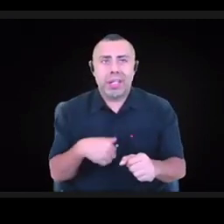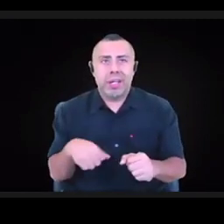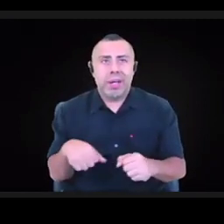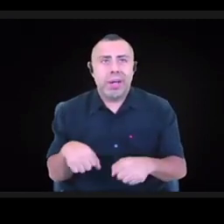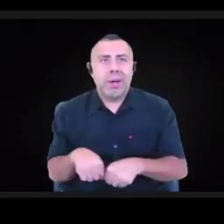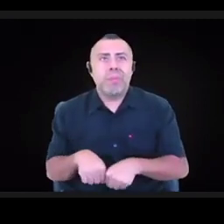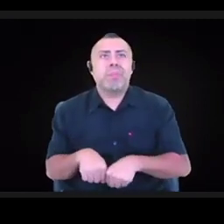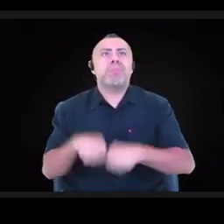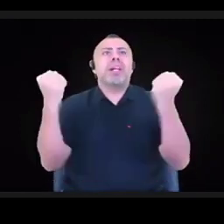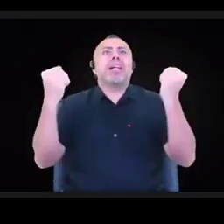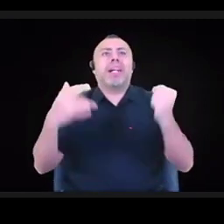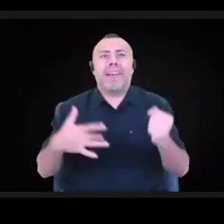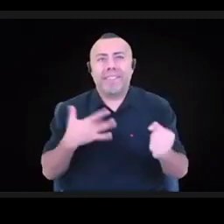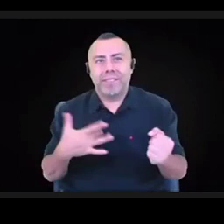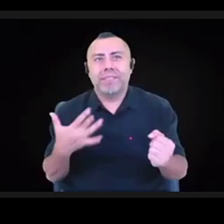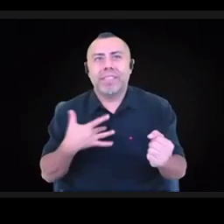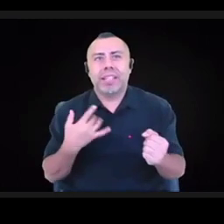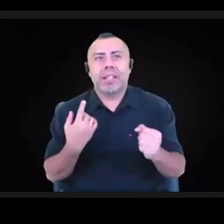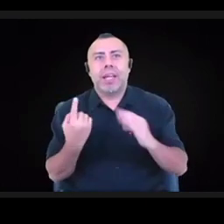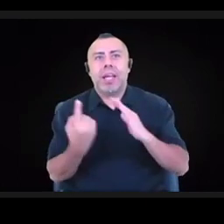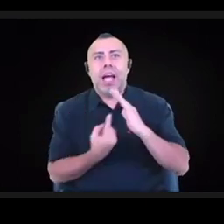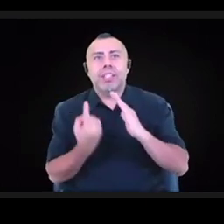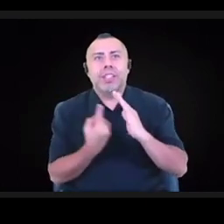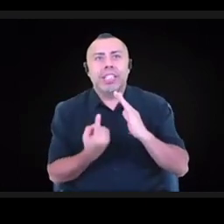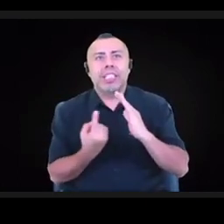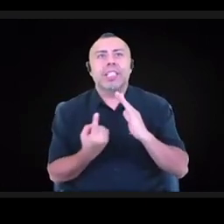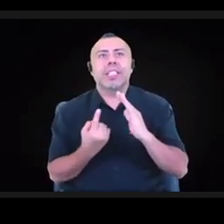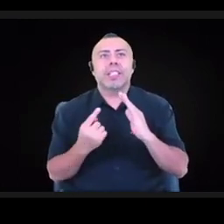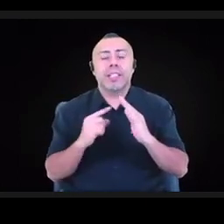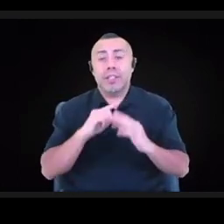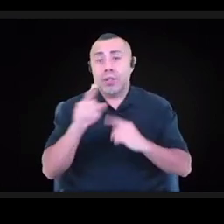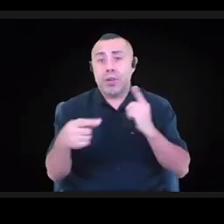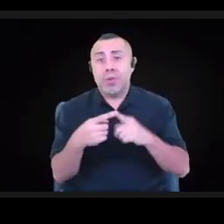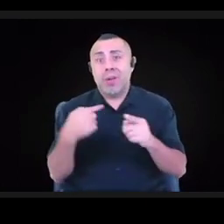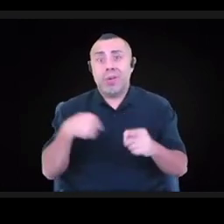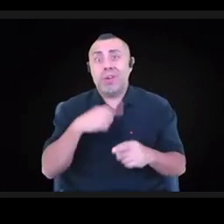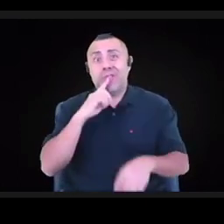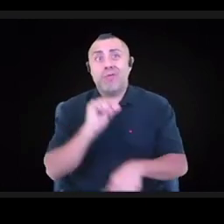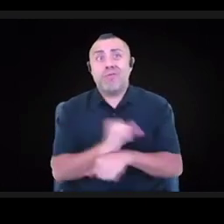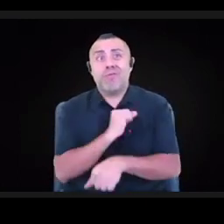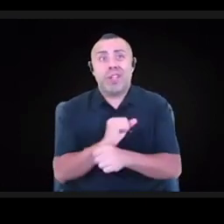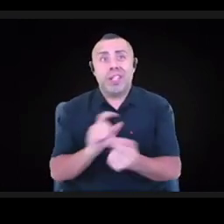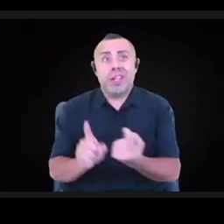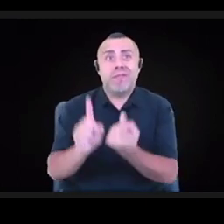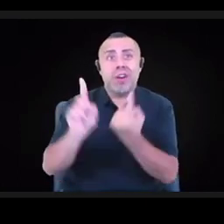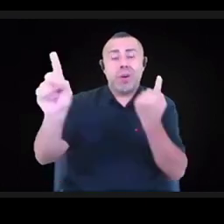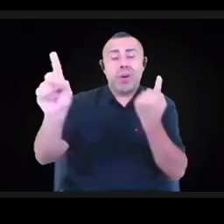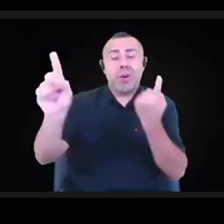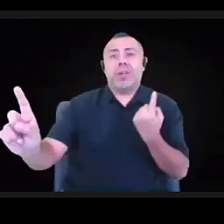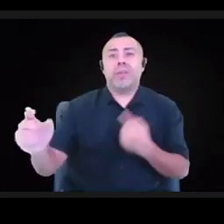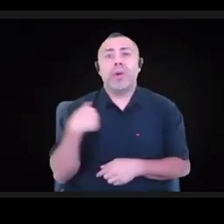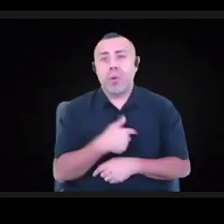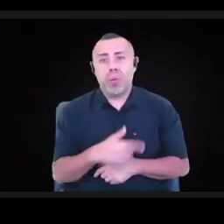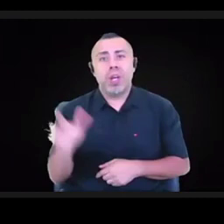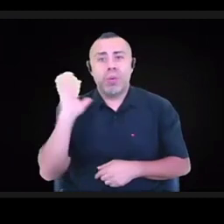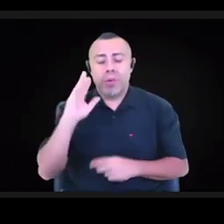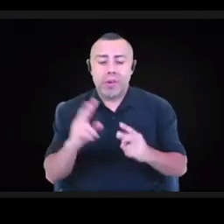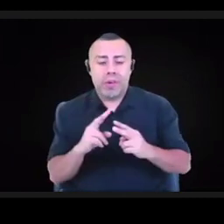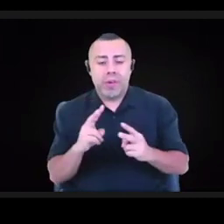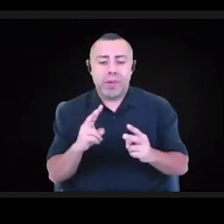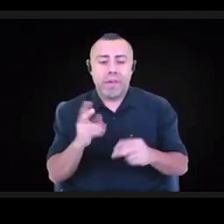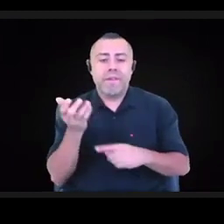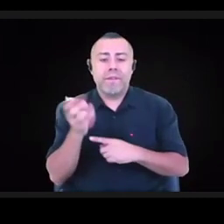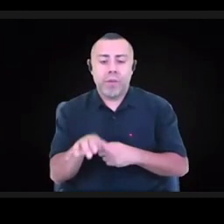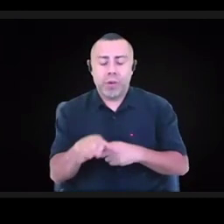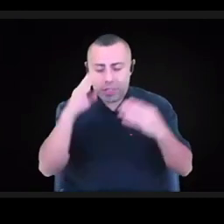forced to be apart? We were really intentional to center BIPOC community efforts through this work. There's a website, settledtogether